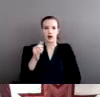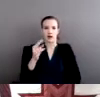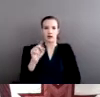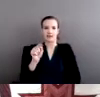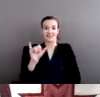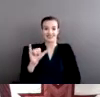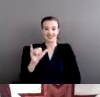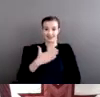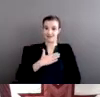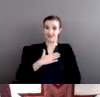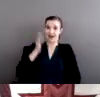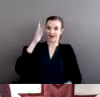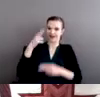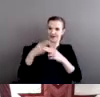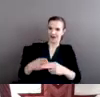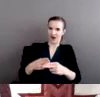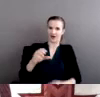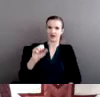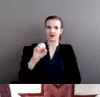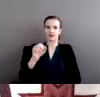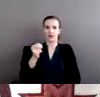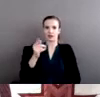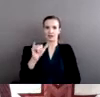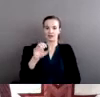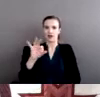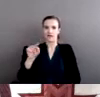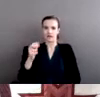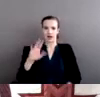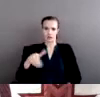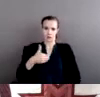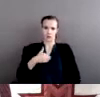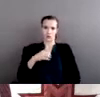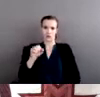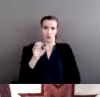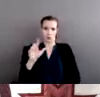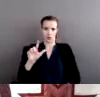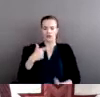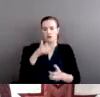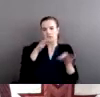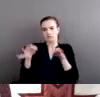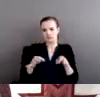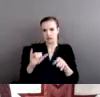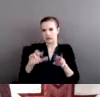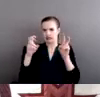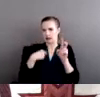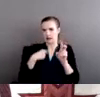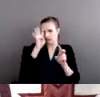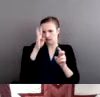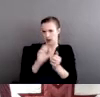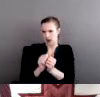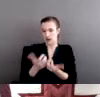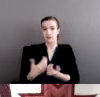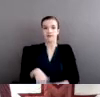soul. And I want to tell you how I came up with that title. Sovereignty is a very basic concept in many